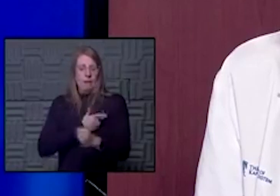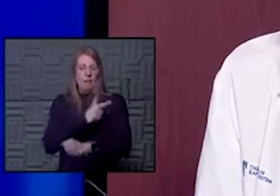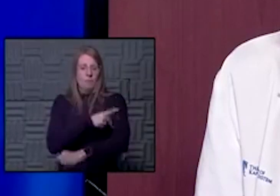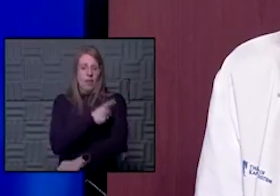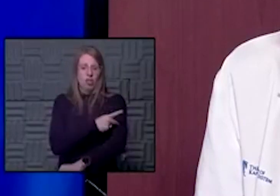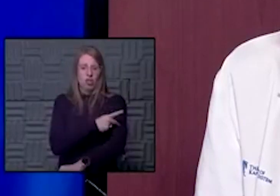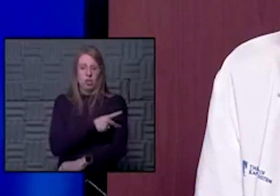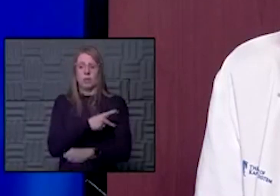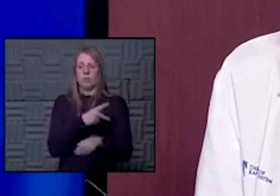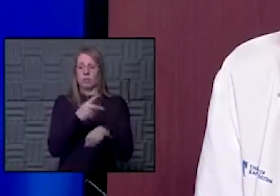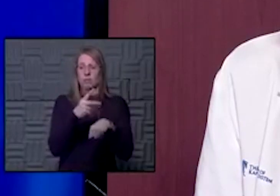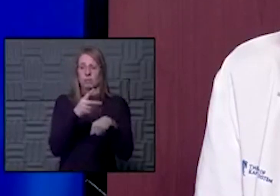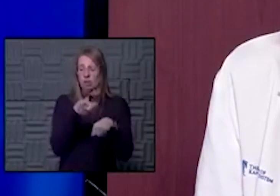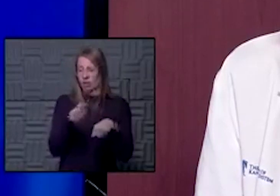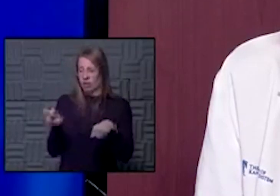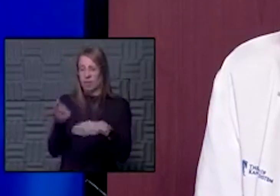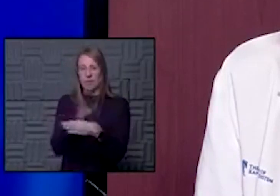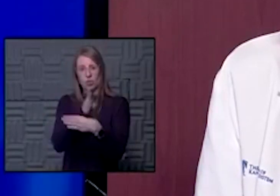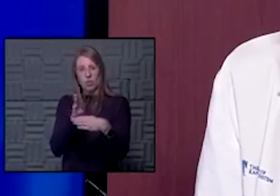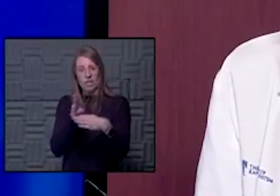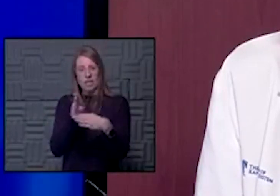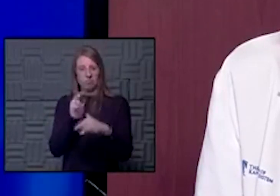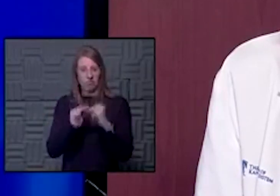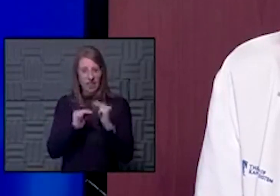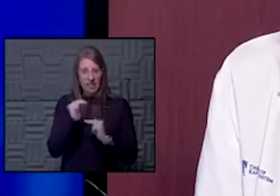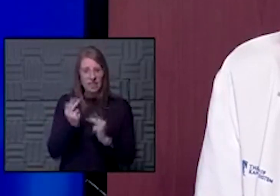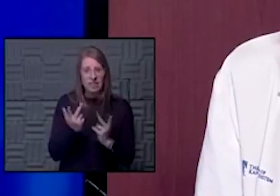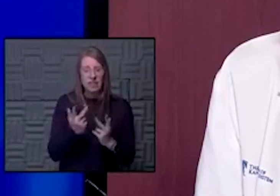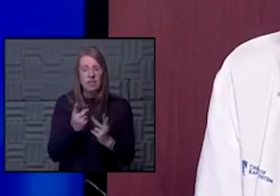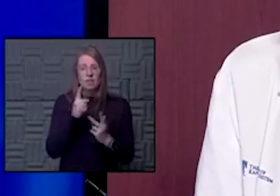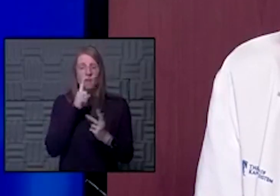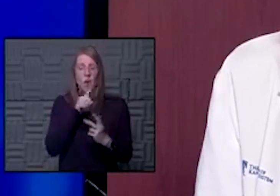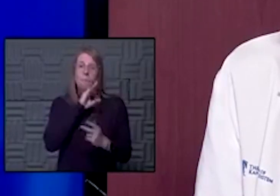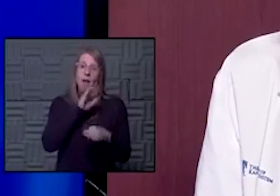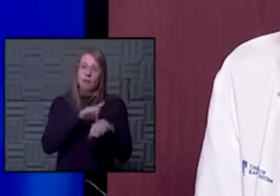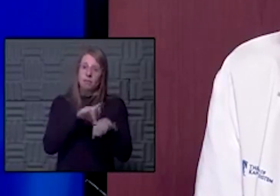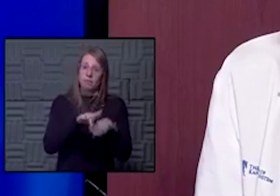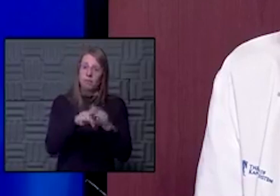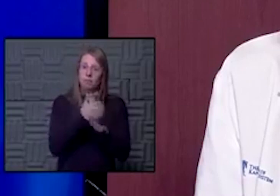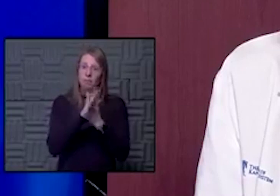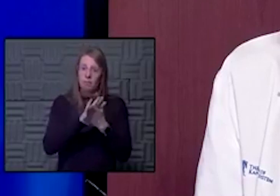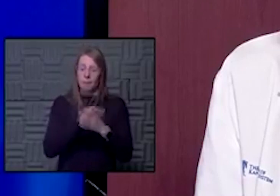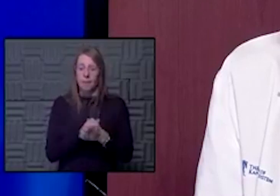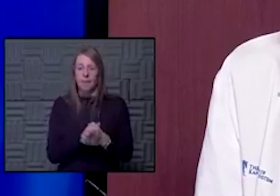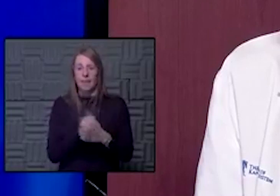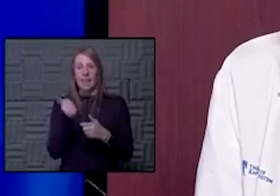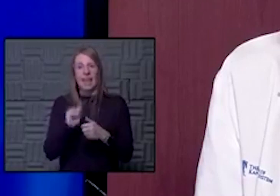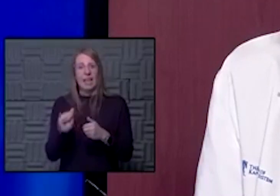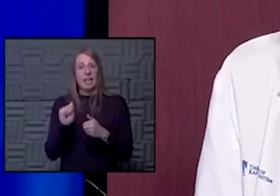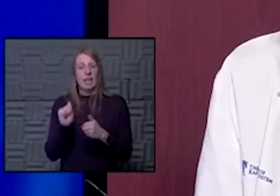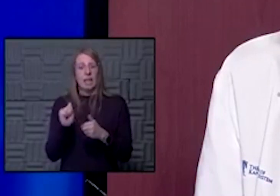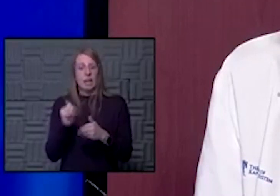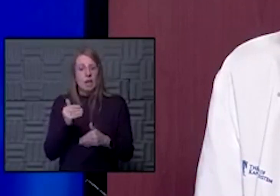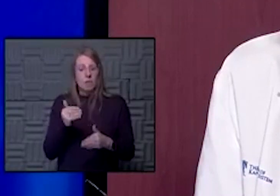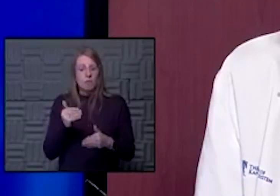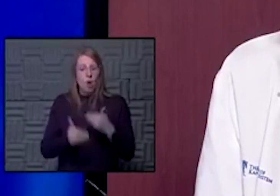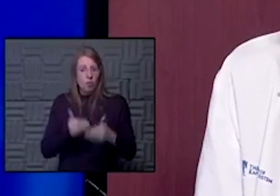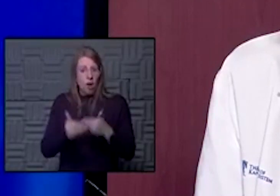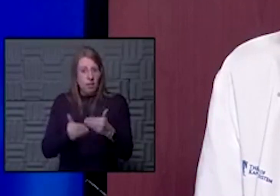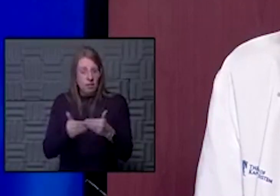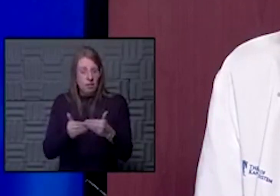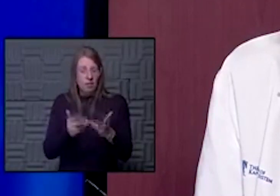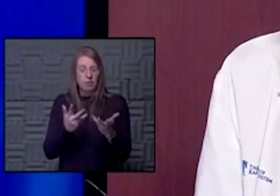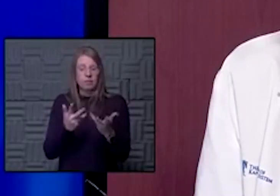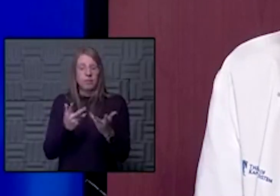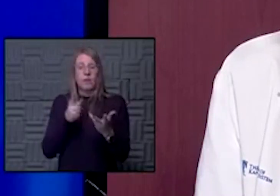freeing up space, transferring between facilities, and has there been any progress in transferring patients that are